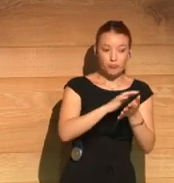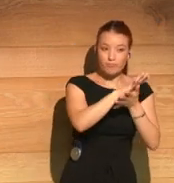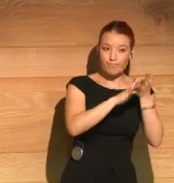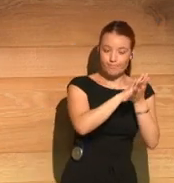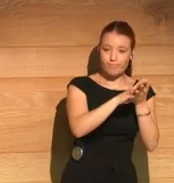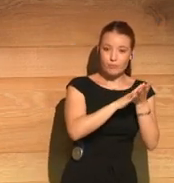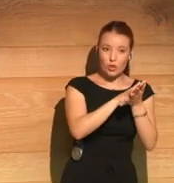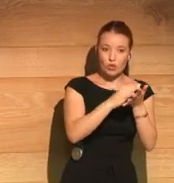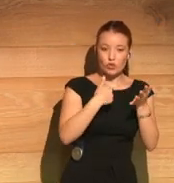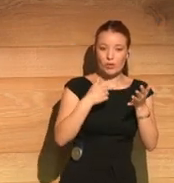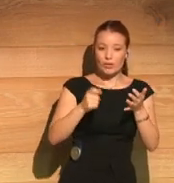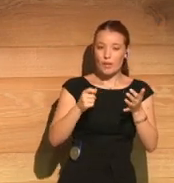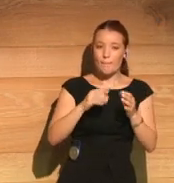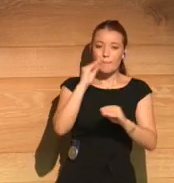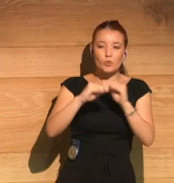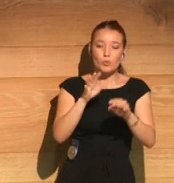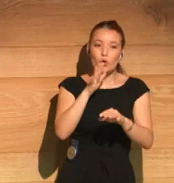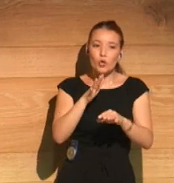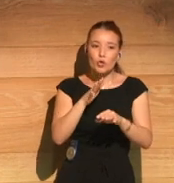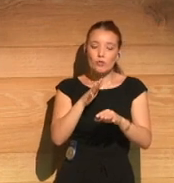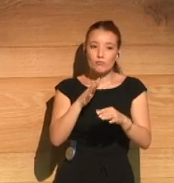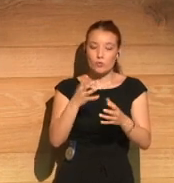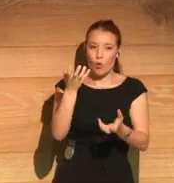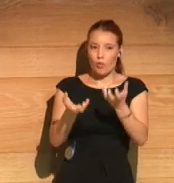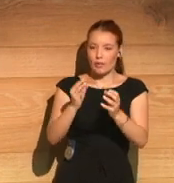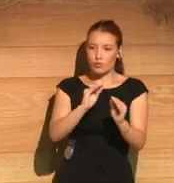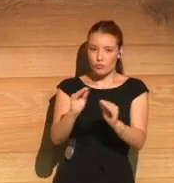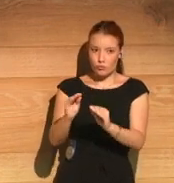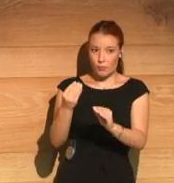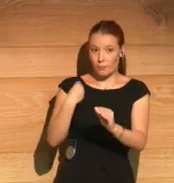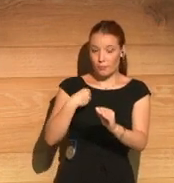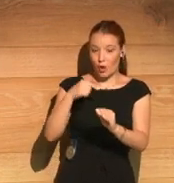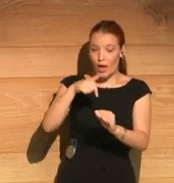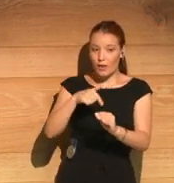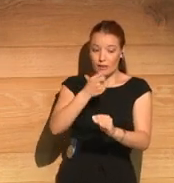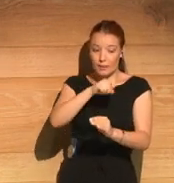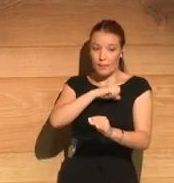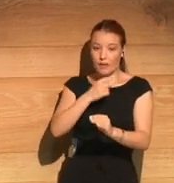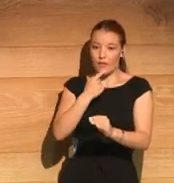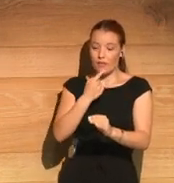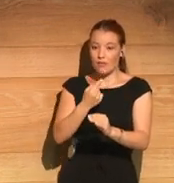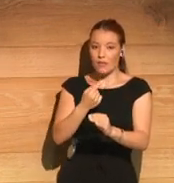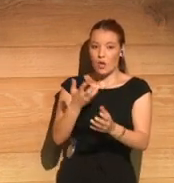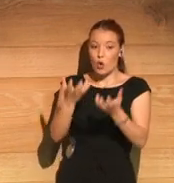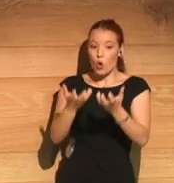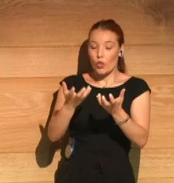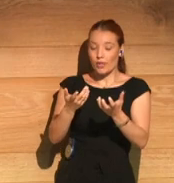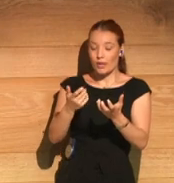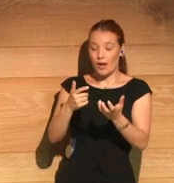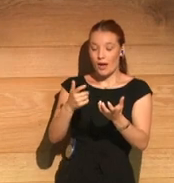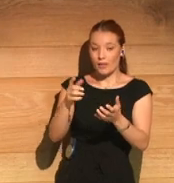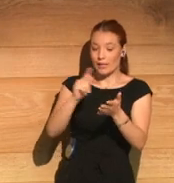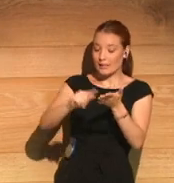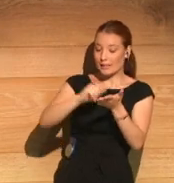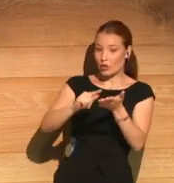I speak to authors, I like to ask them about food or the kitchen, the